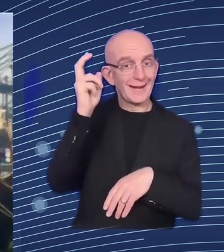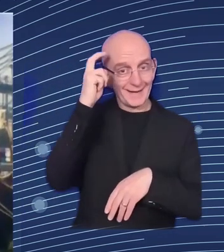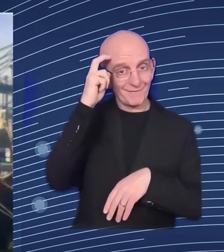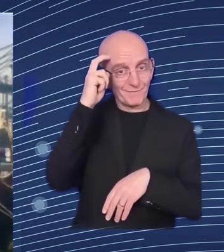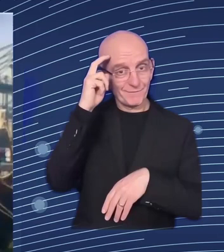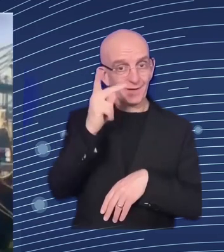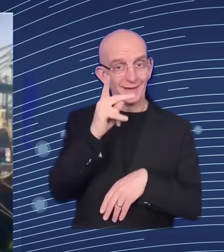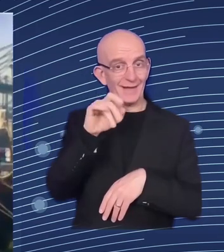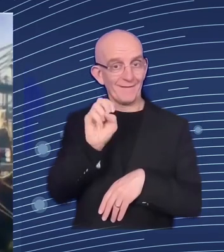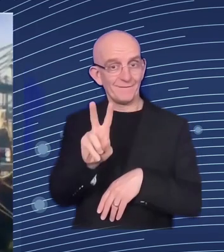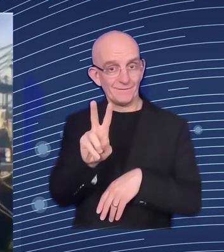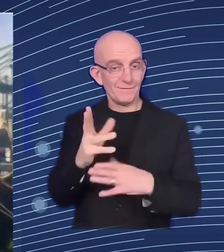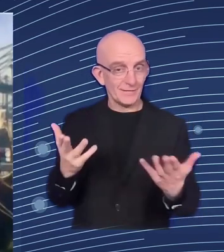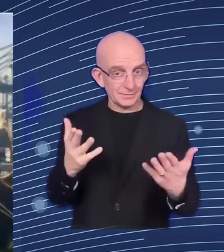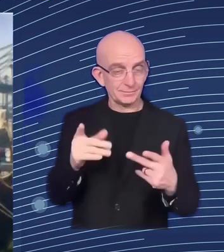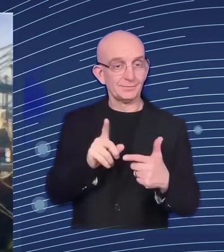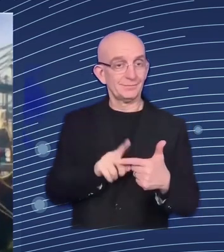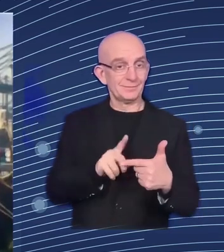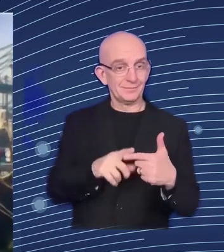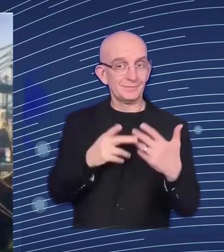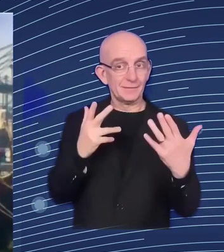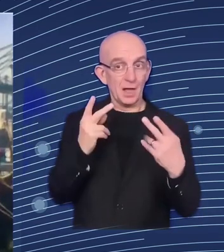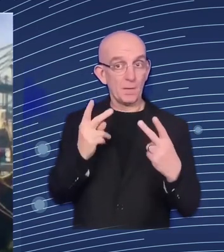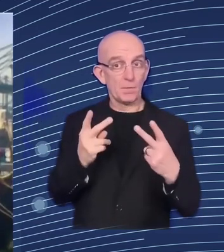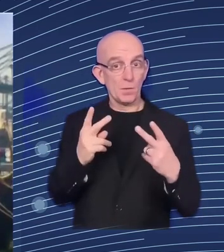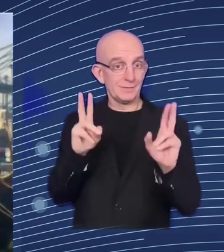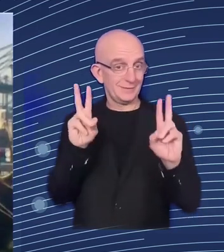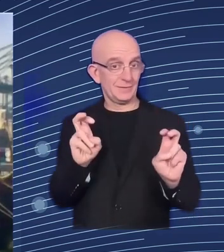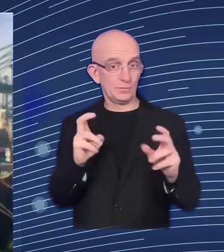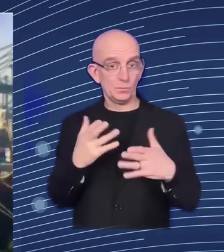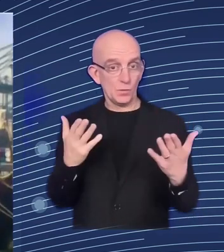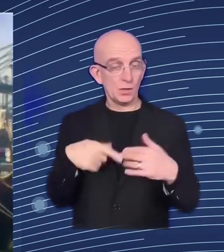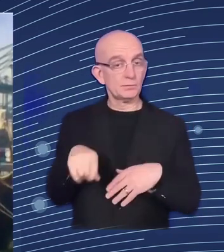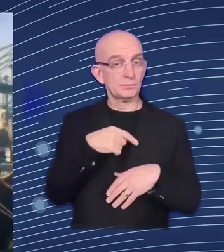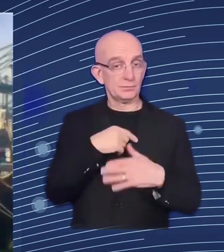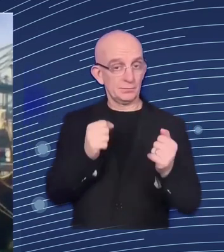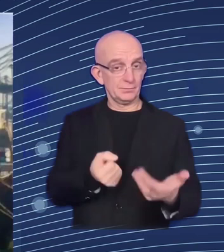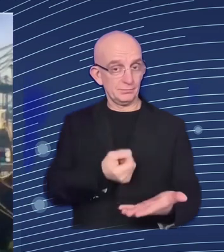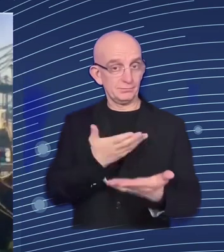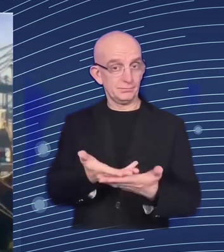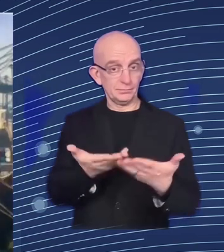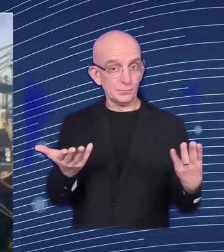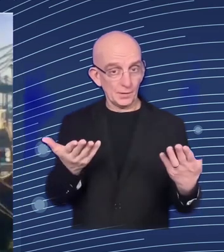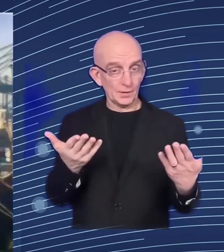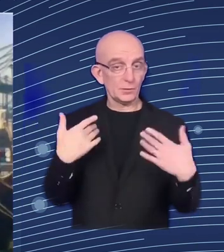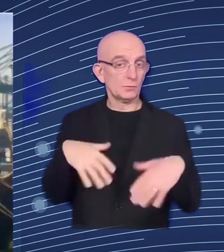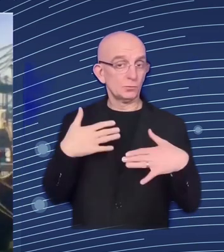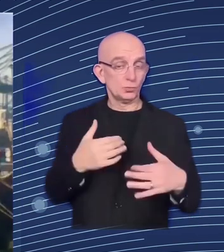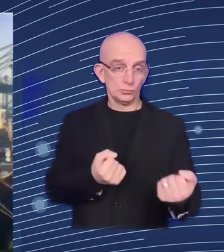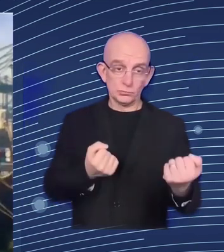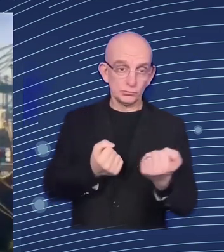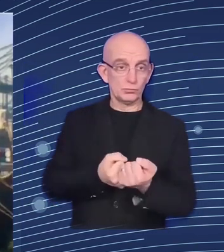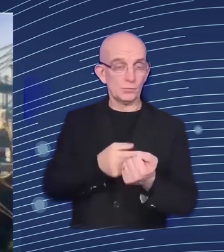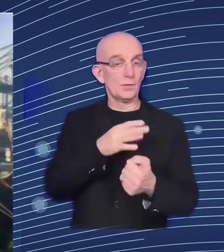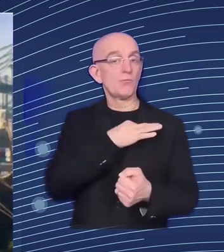the tremendous support also at private sector level for example we we have several it service companies the the